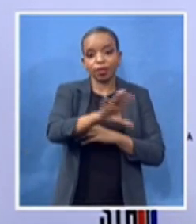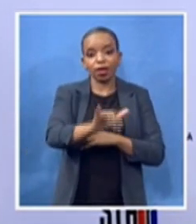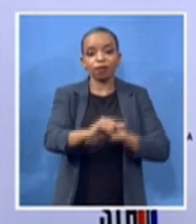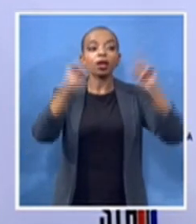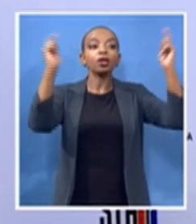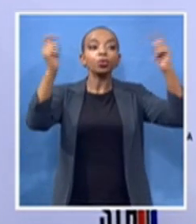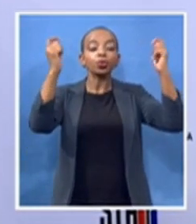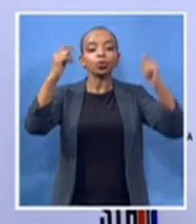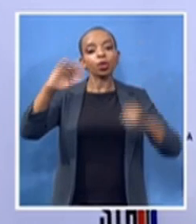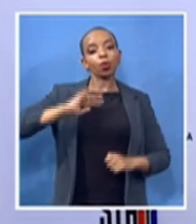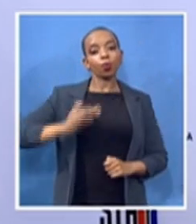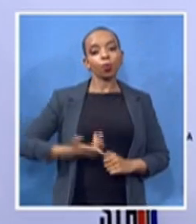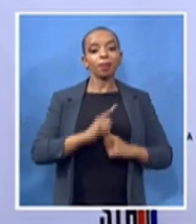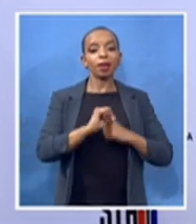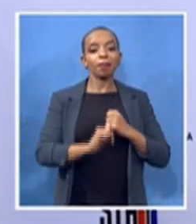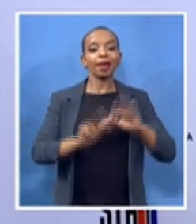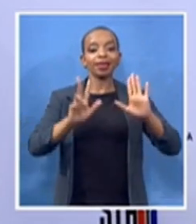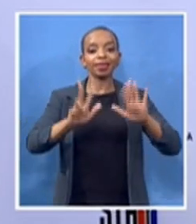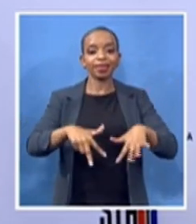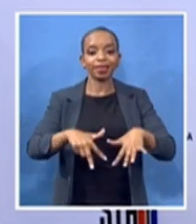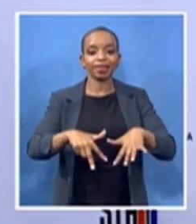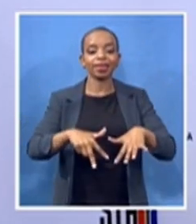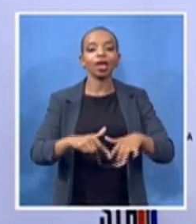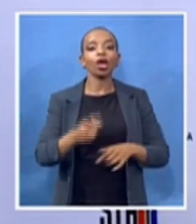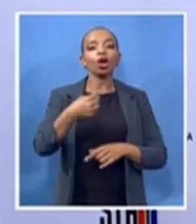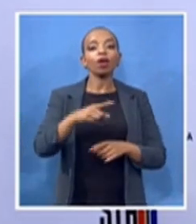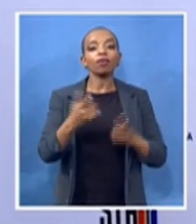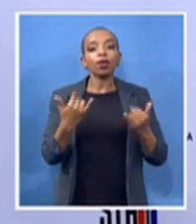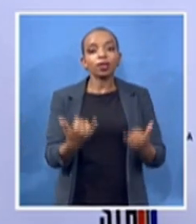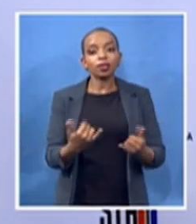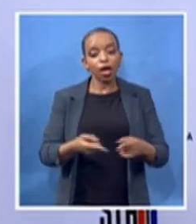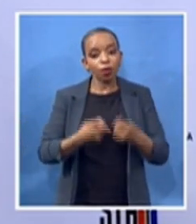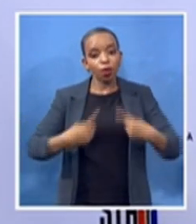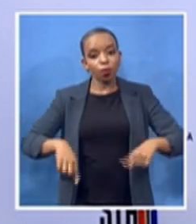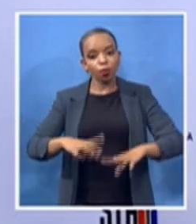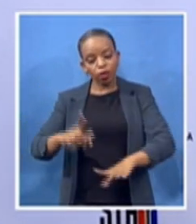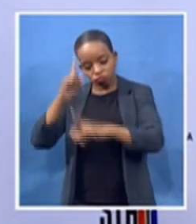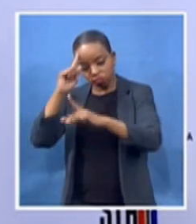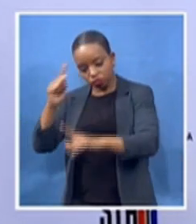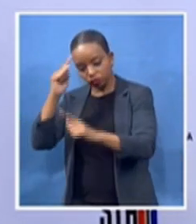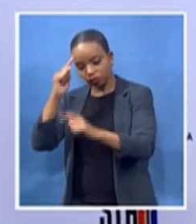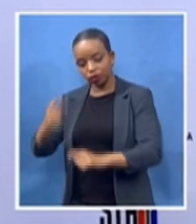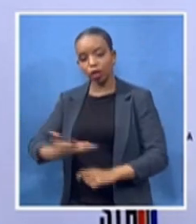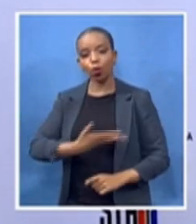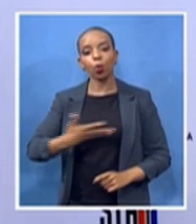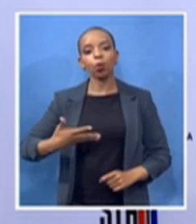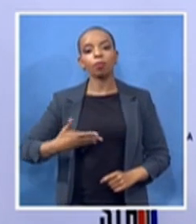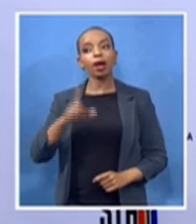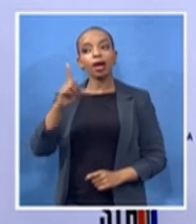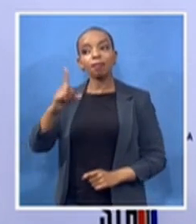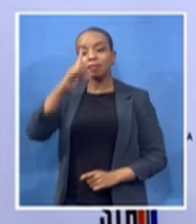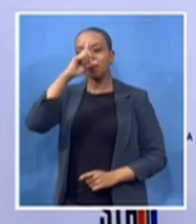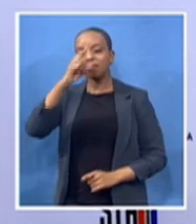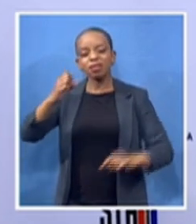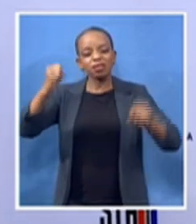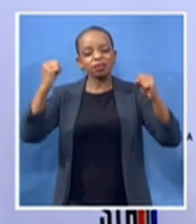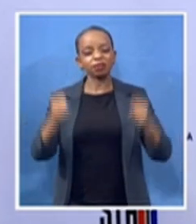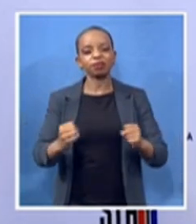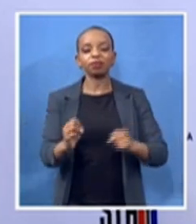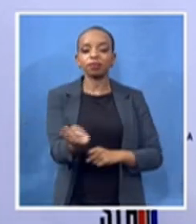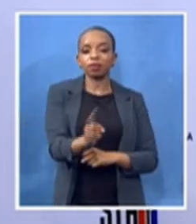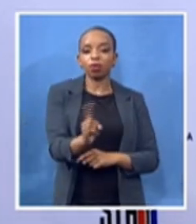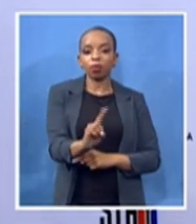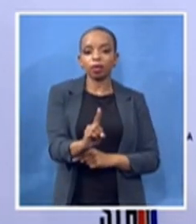what umam charlotte strongly believed in as we've already heard before from the message that was broadcasted or played